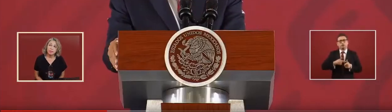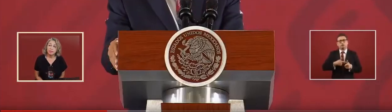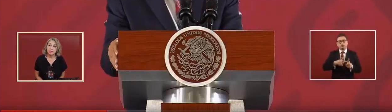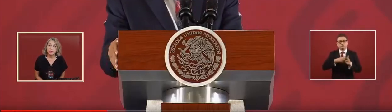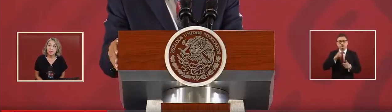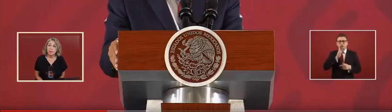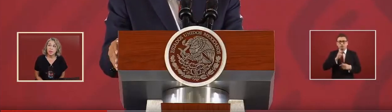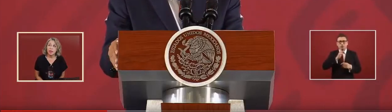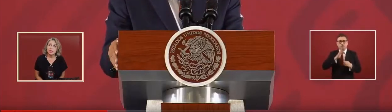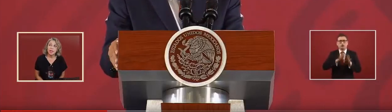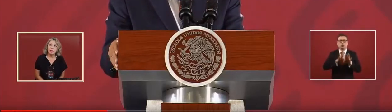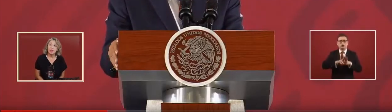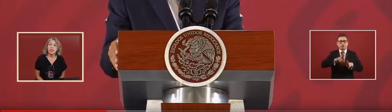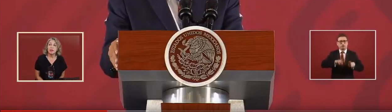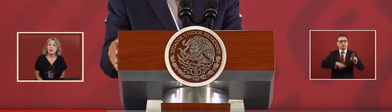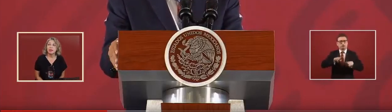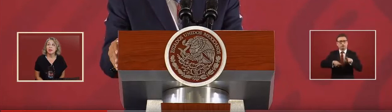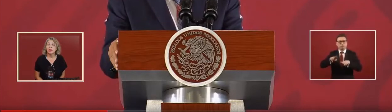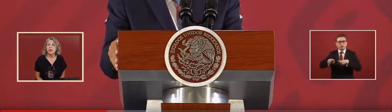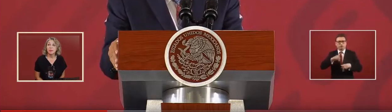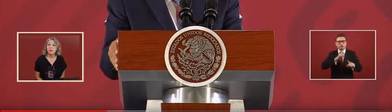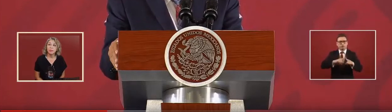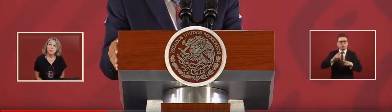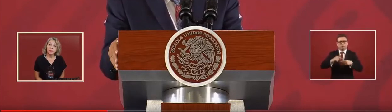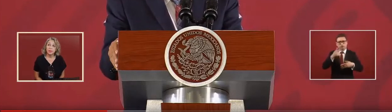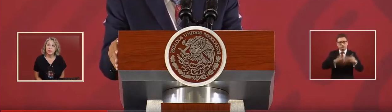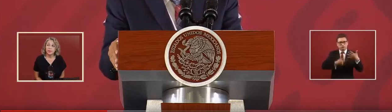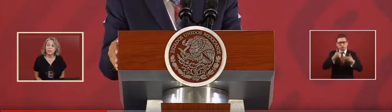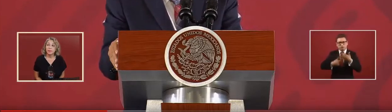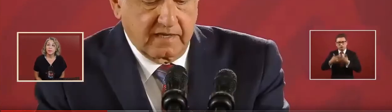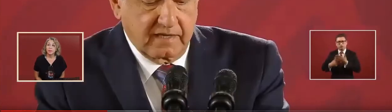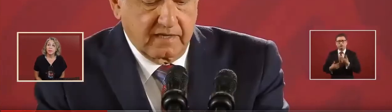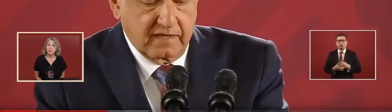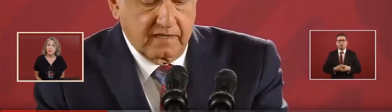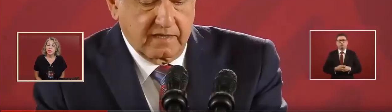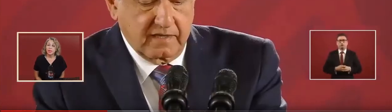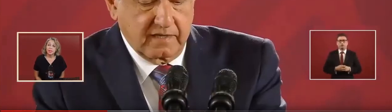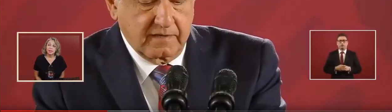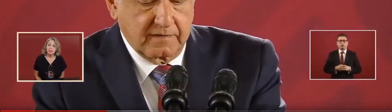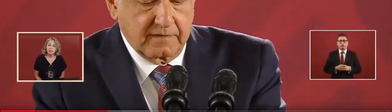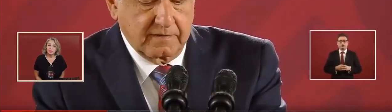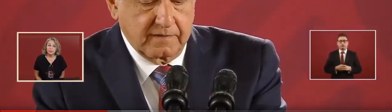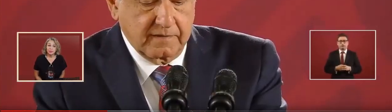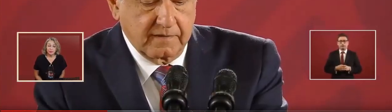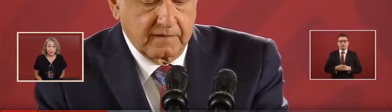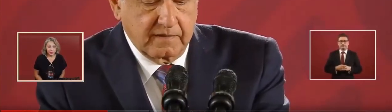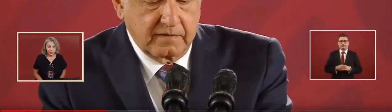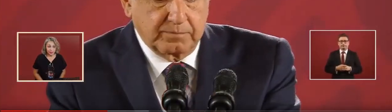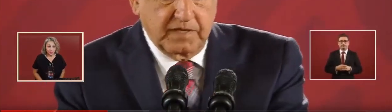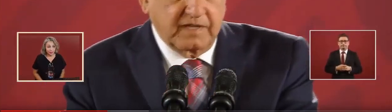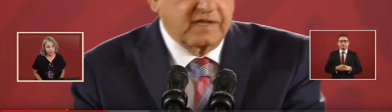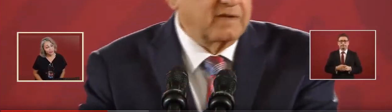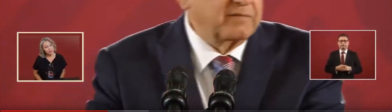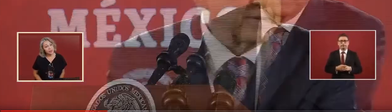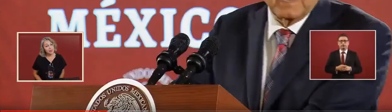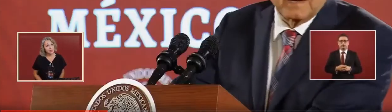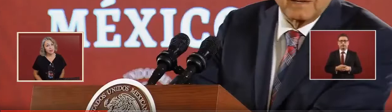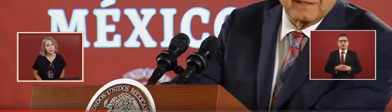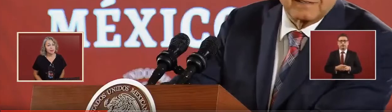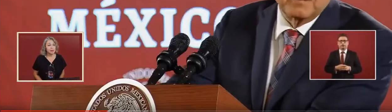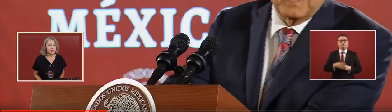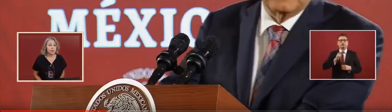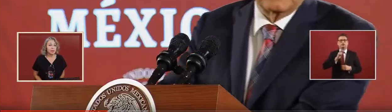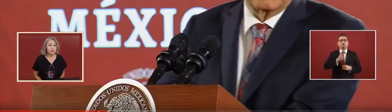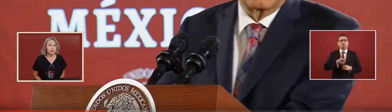that